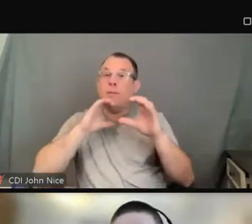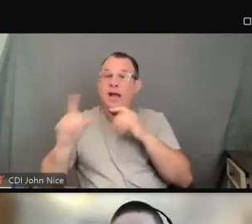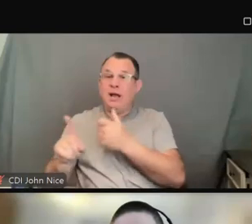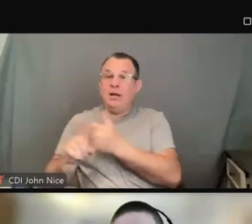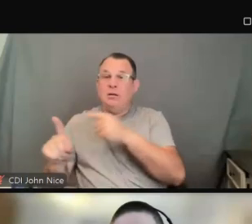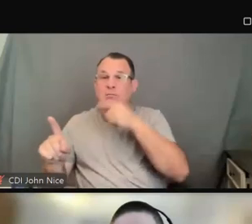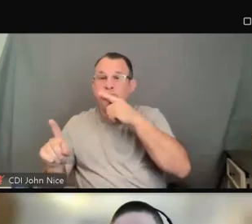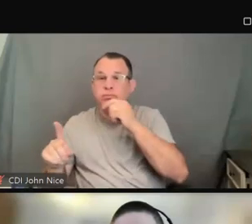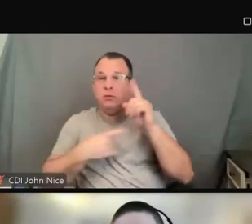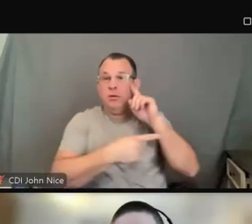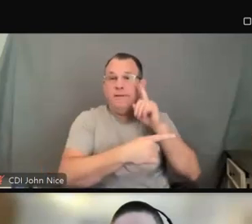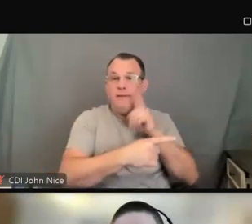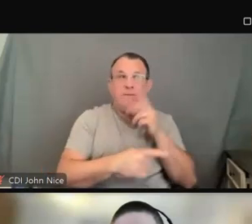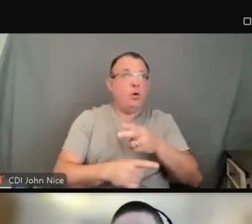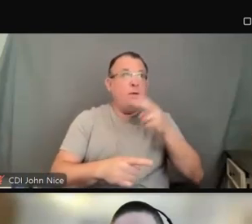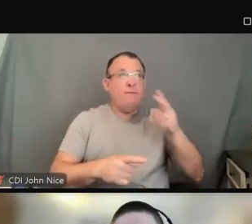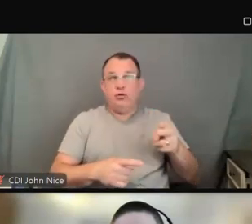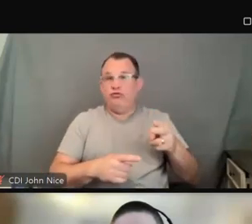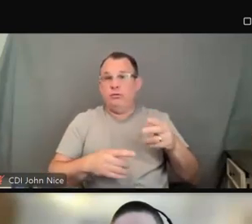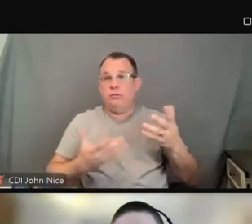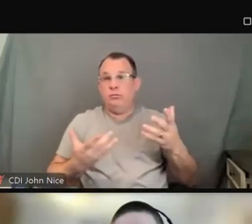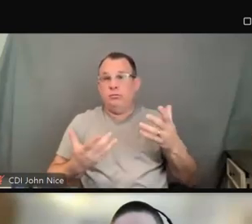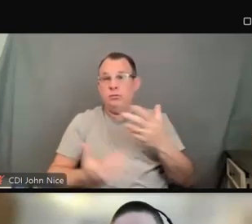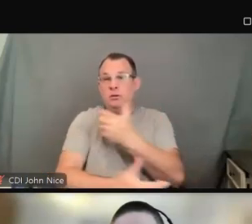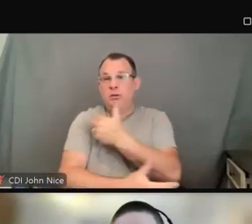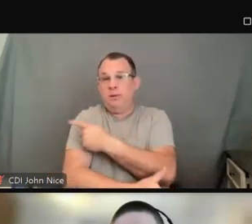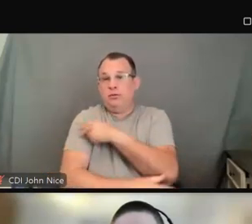at a hospital setting or a doctor's office.